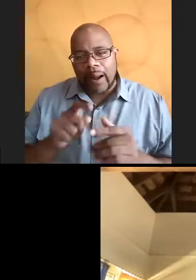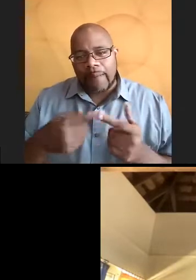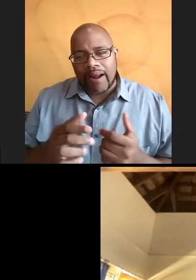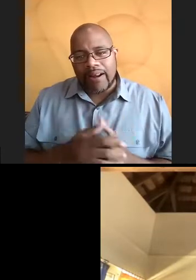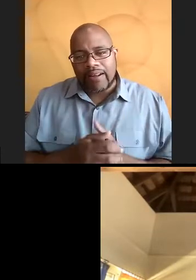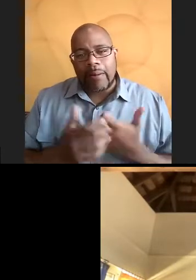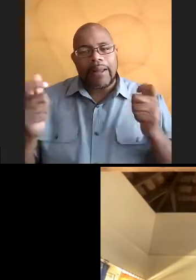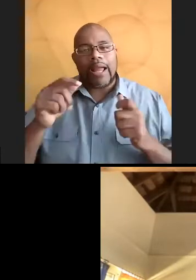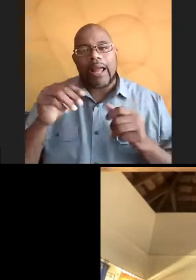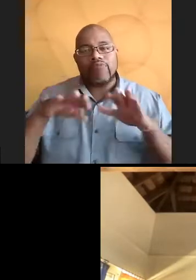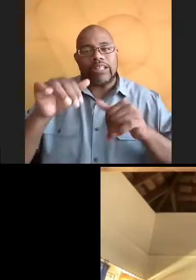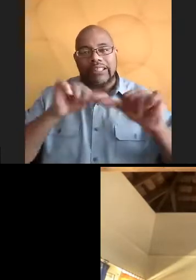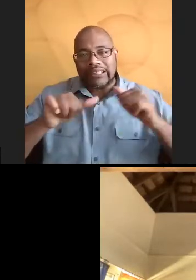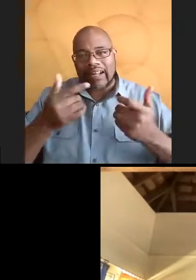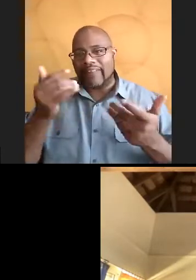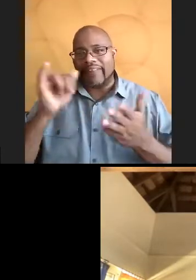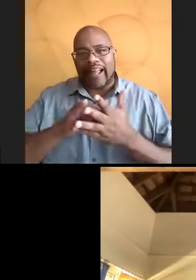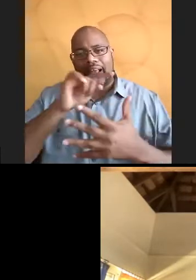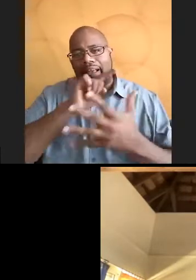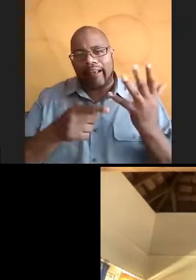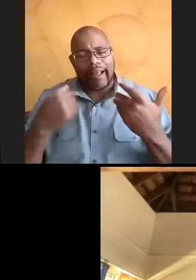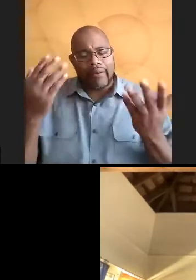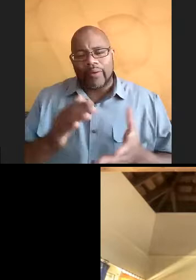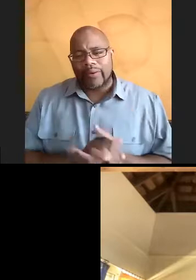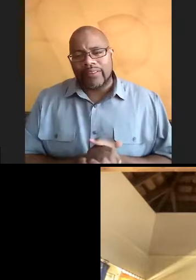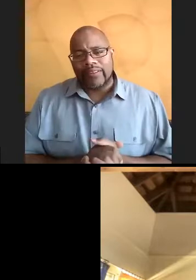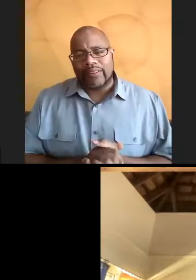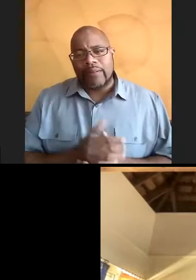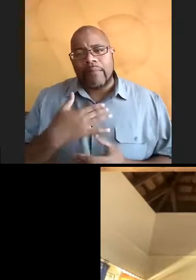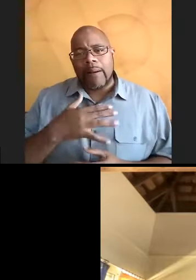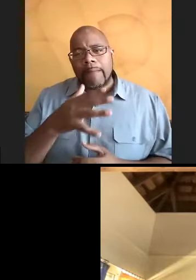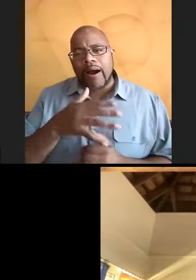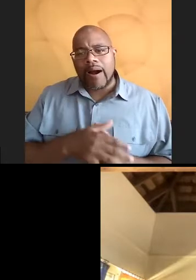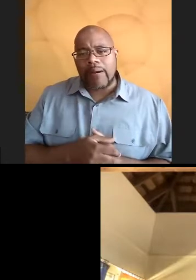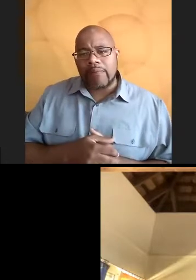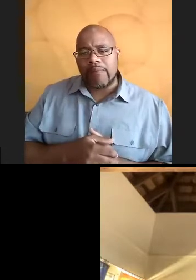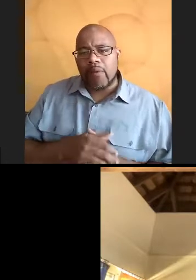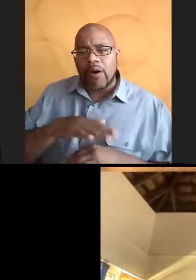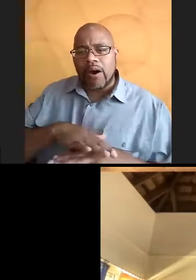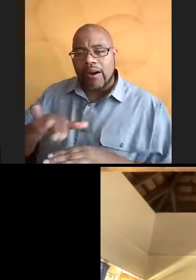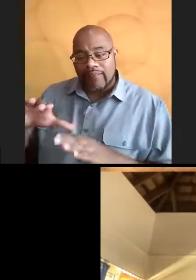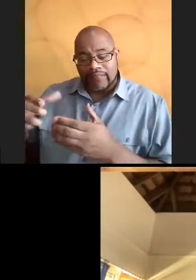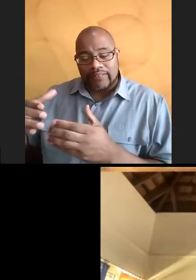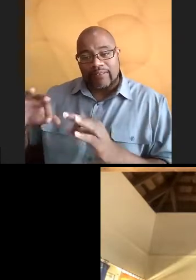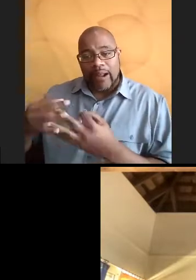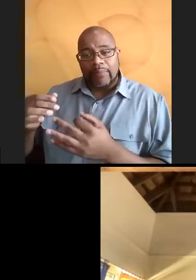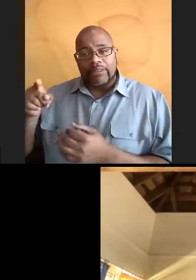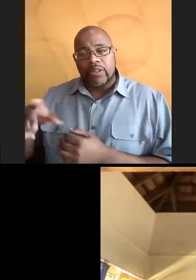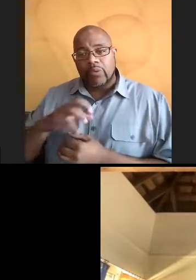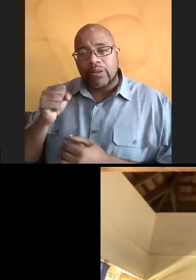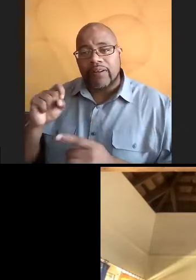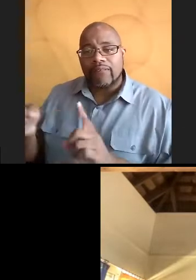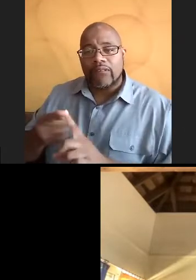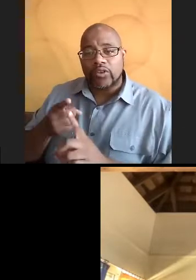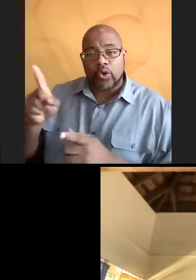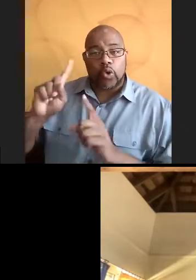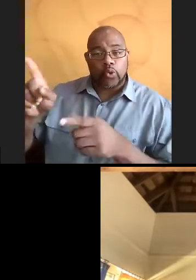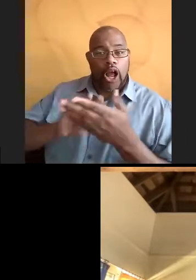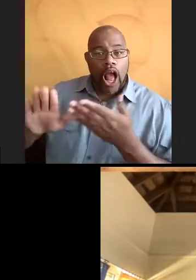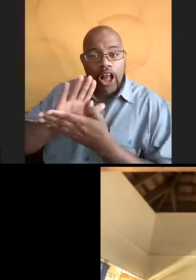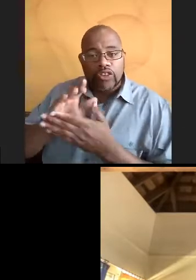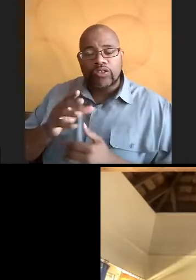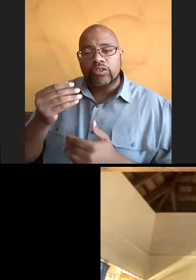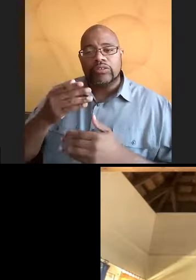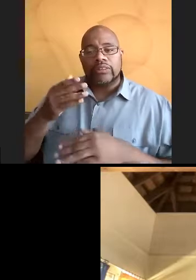marine scientist or anything like that. My mom, on that side of the family, she was the first to go to college, and